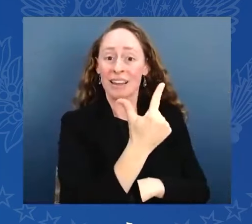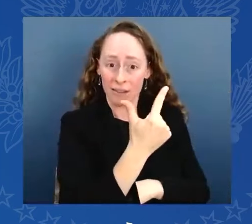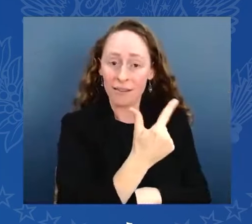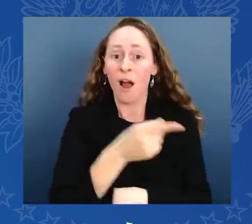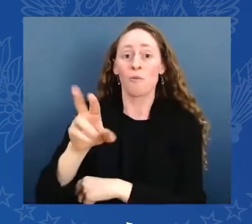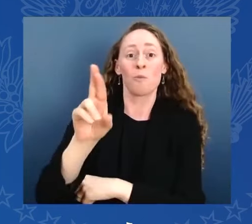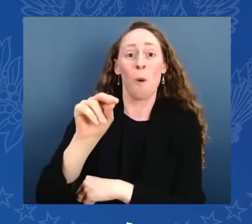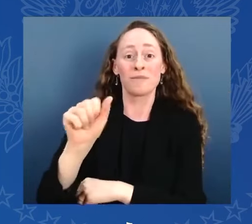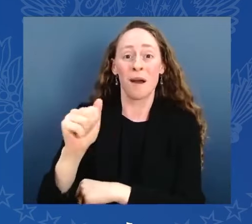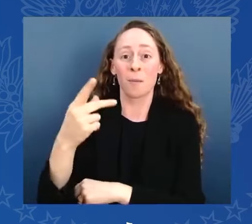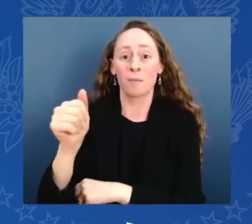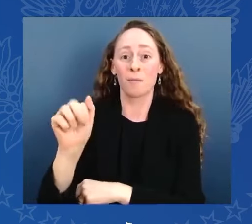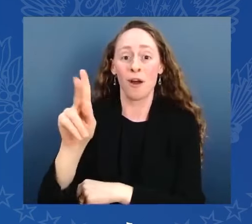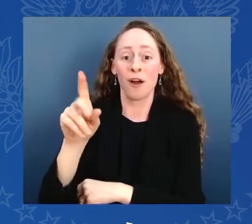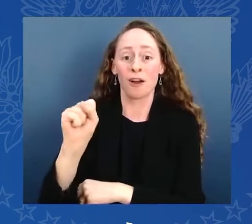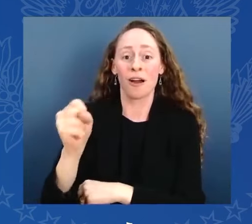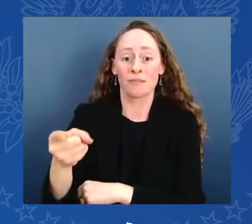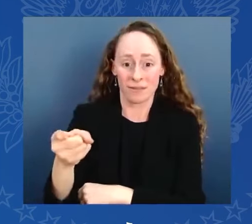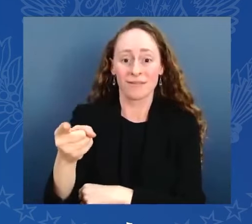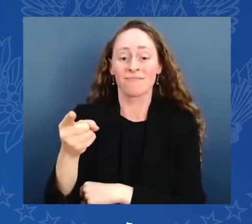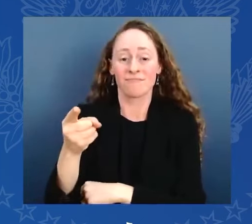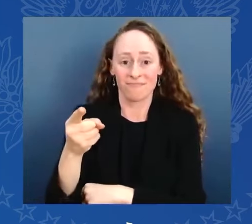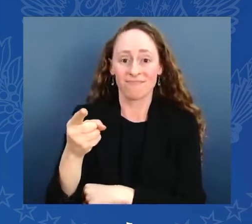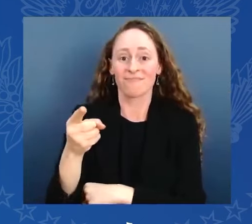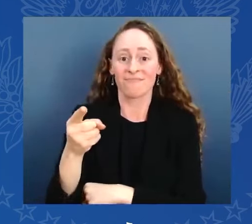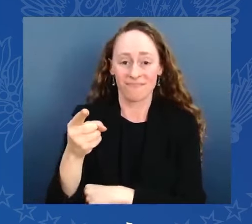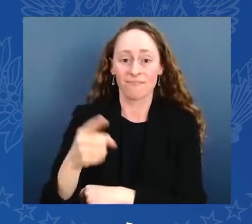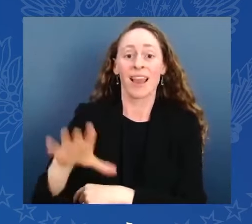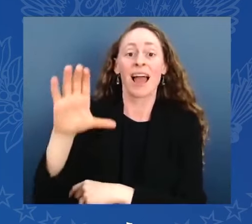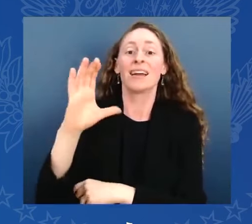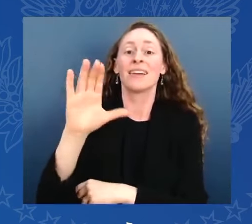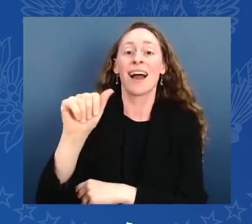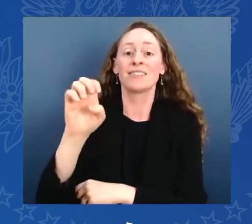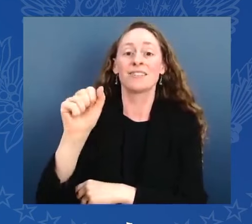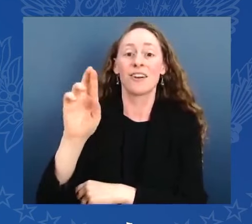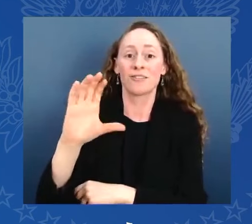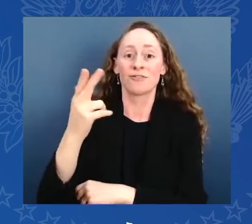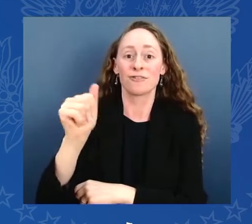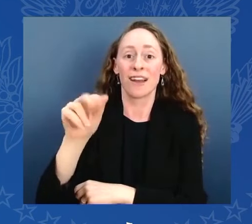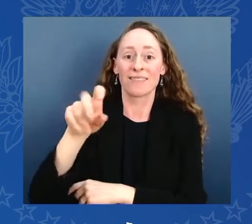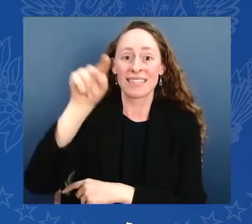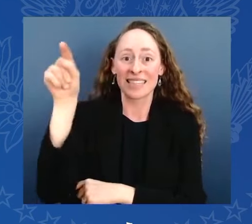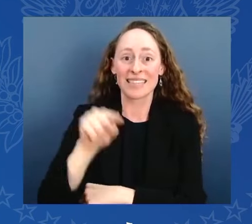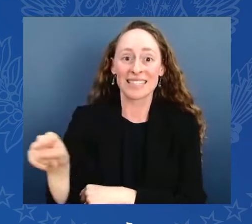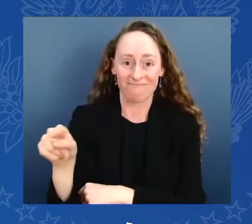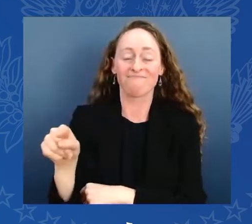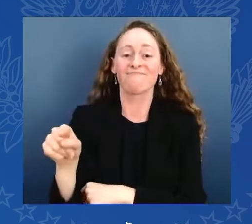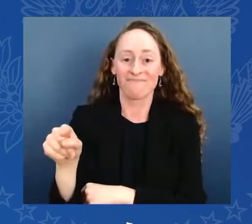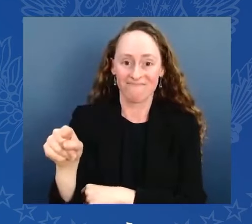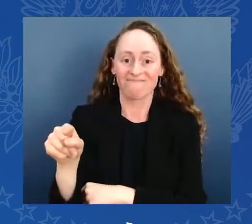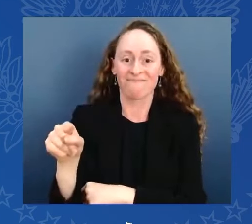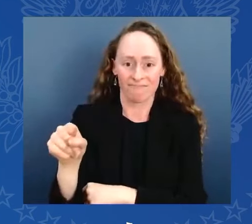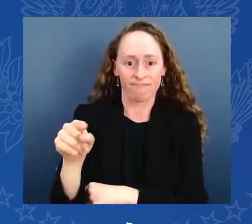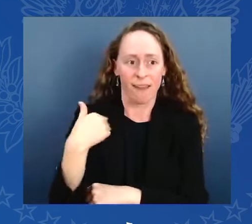the convention going on, whether the founders have given